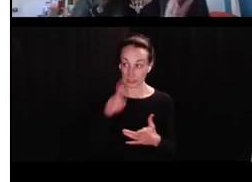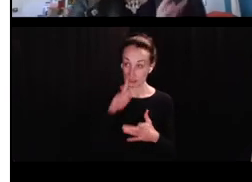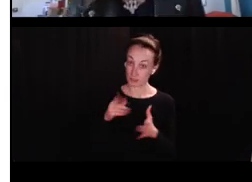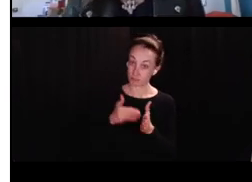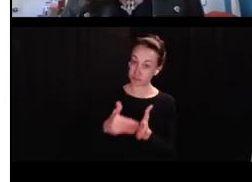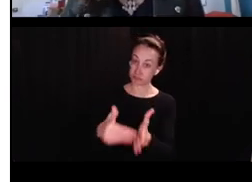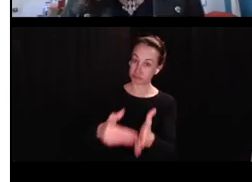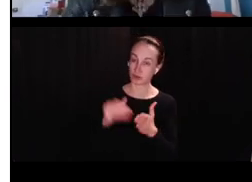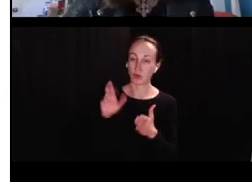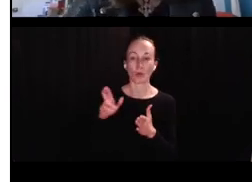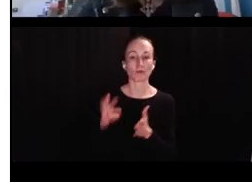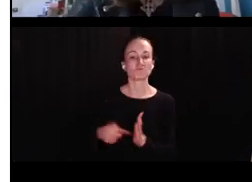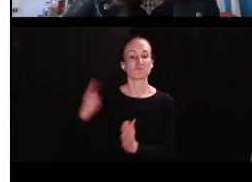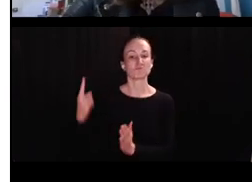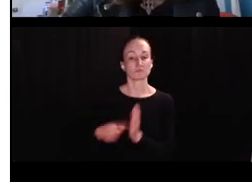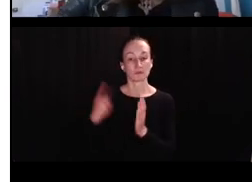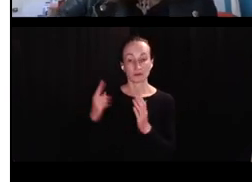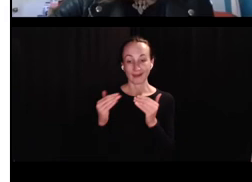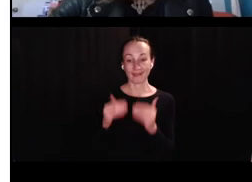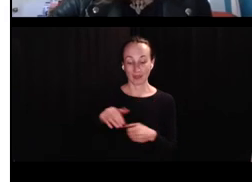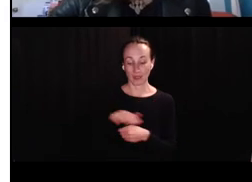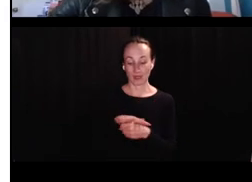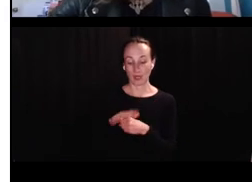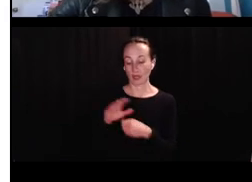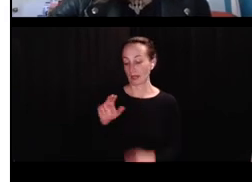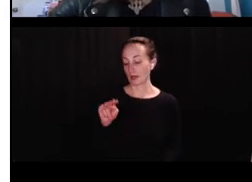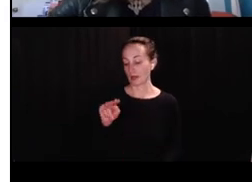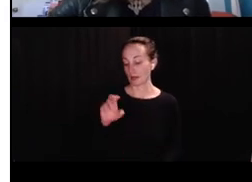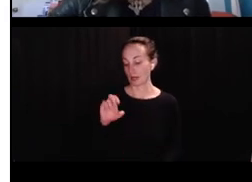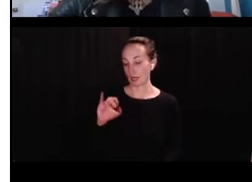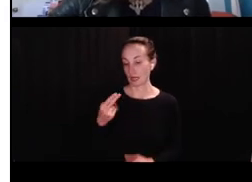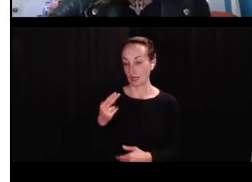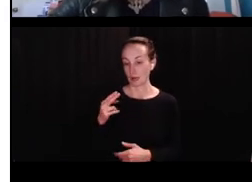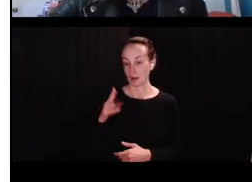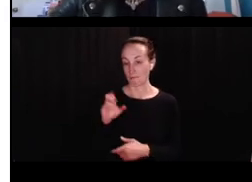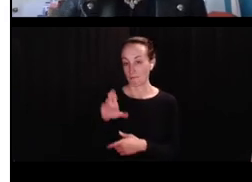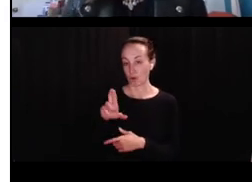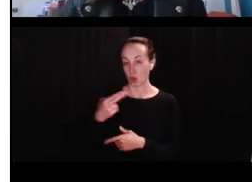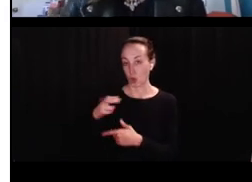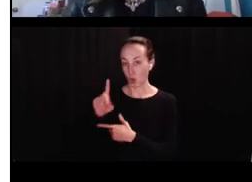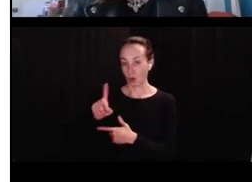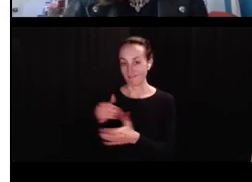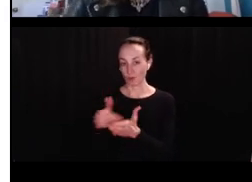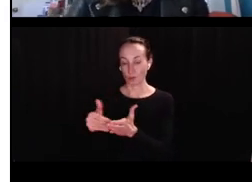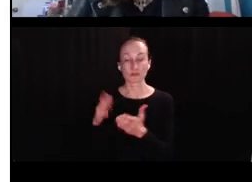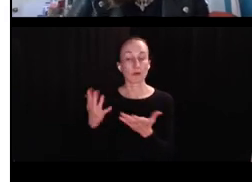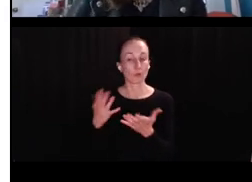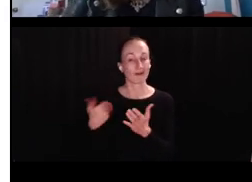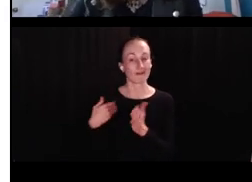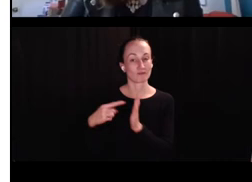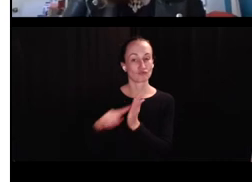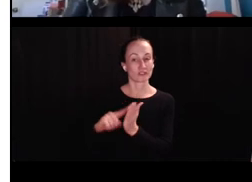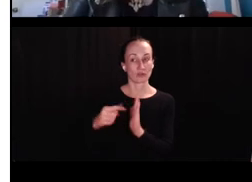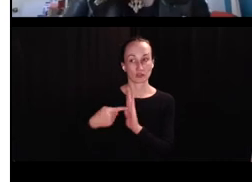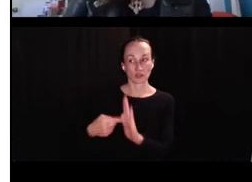is a frequent word. Um, and then neighborhood density, meaning how many, um, words are similar